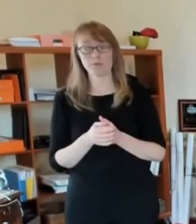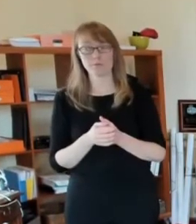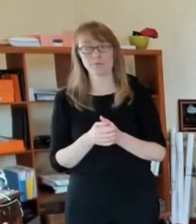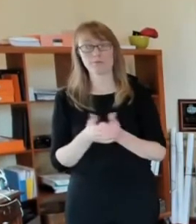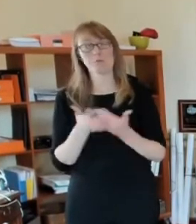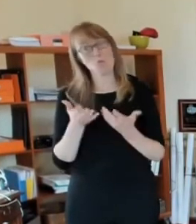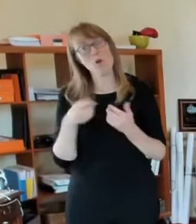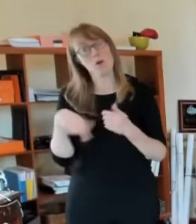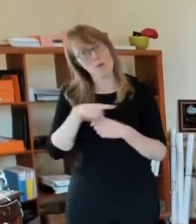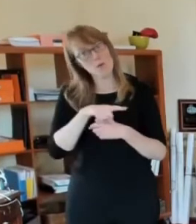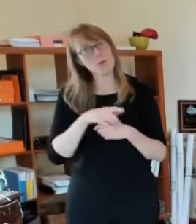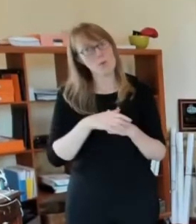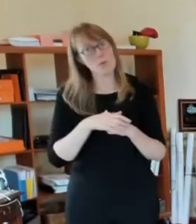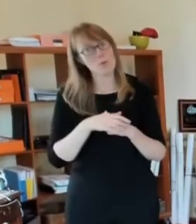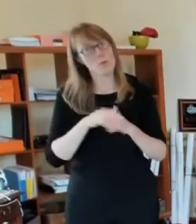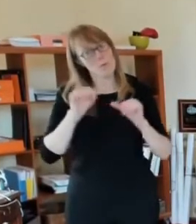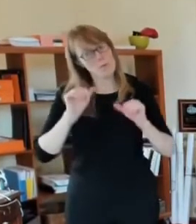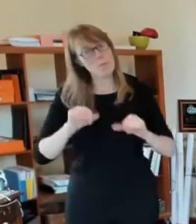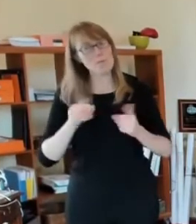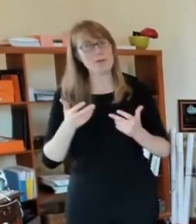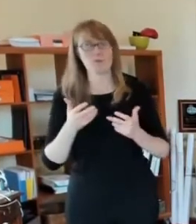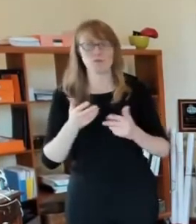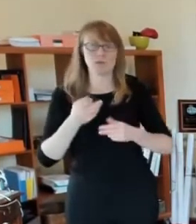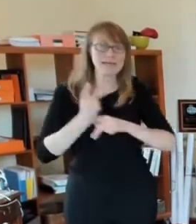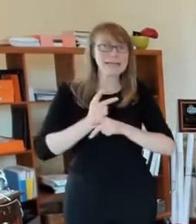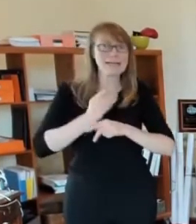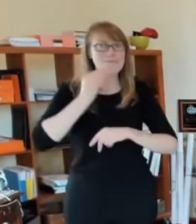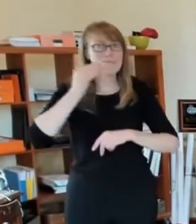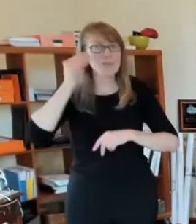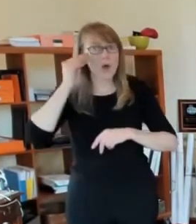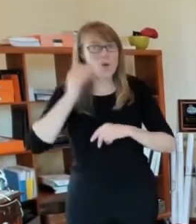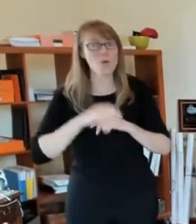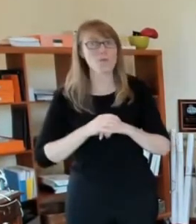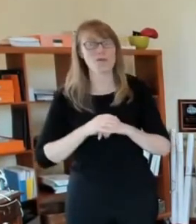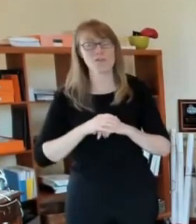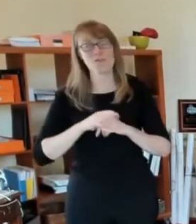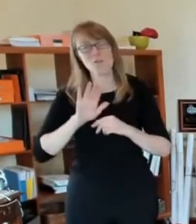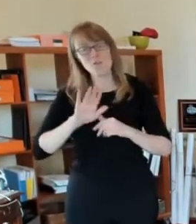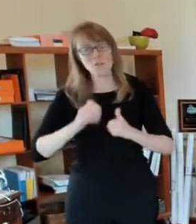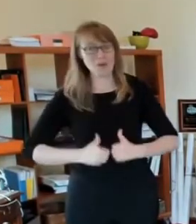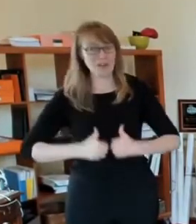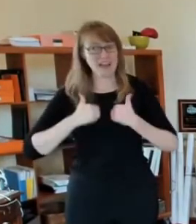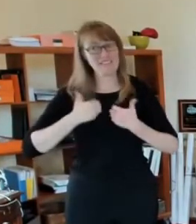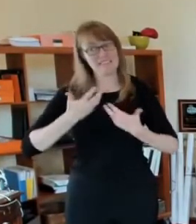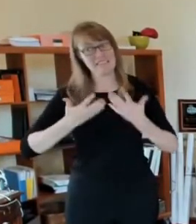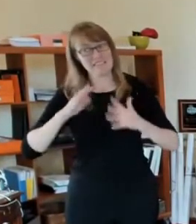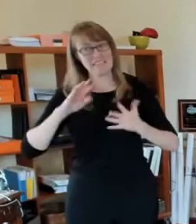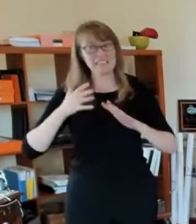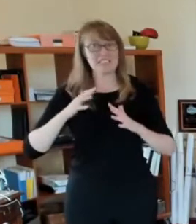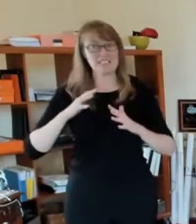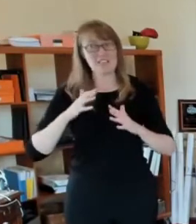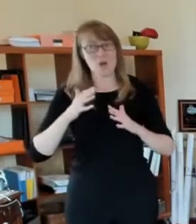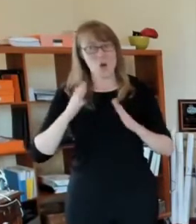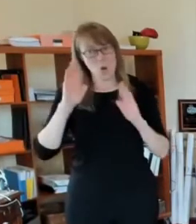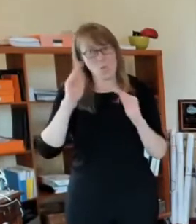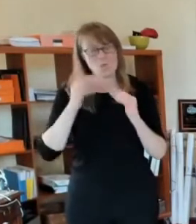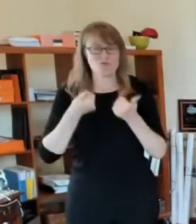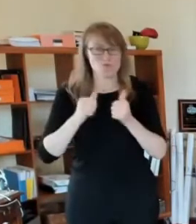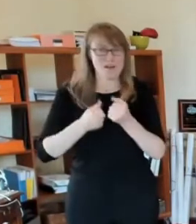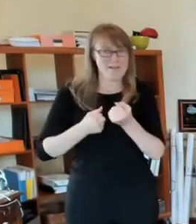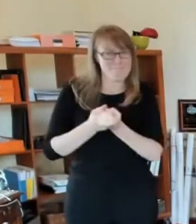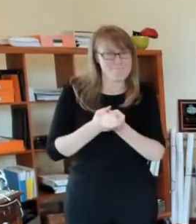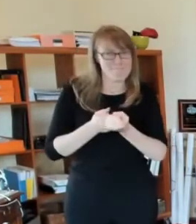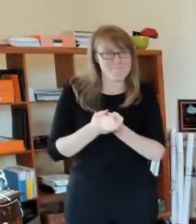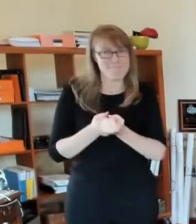your life is stable as stable as possible while hopefully you are employed again and are able to